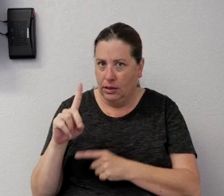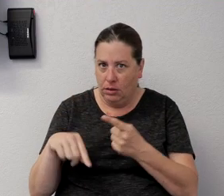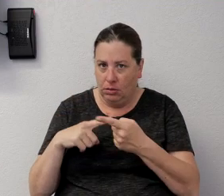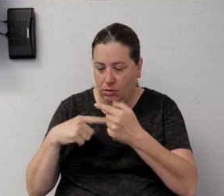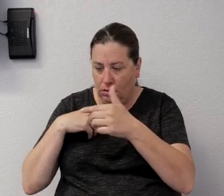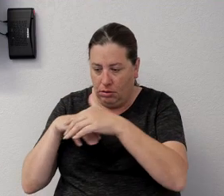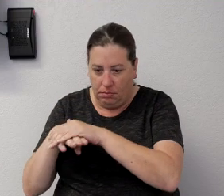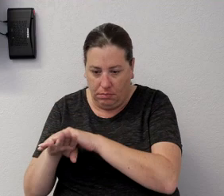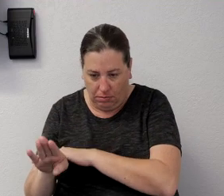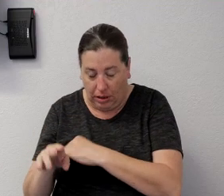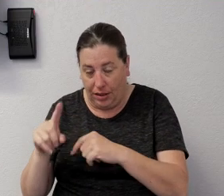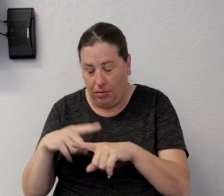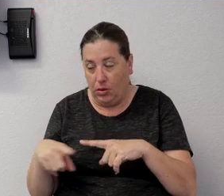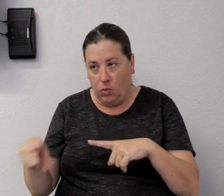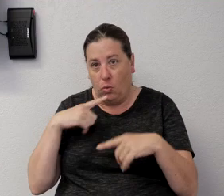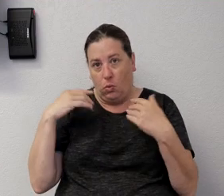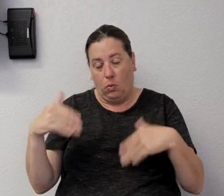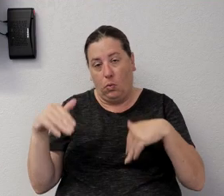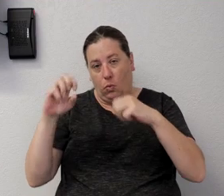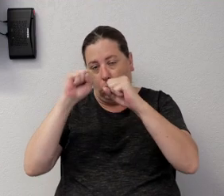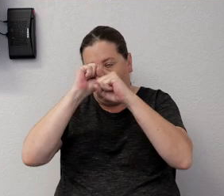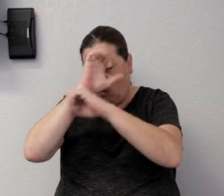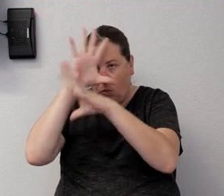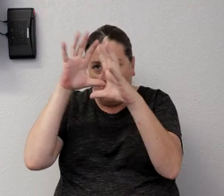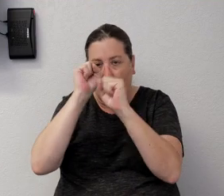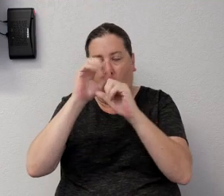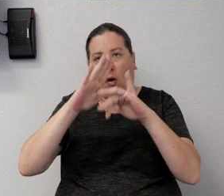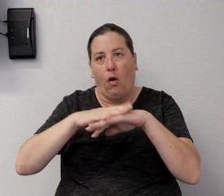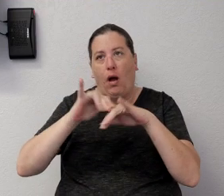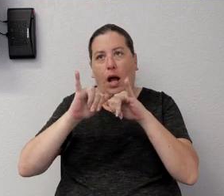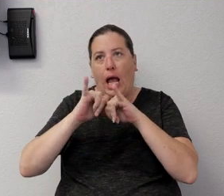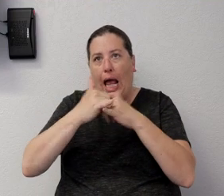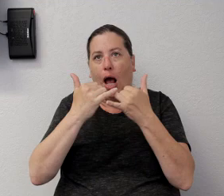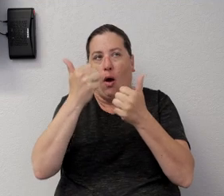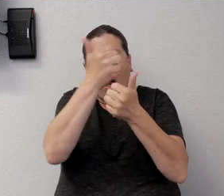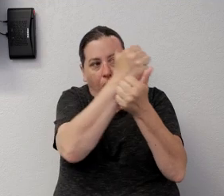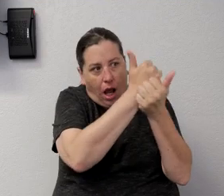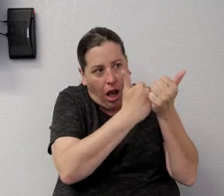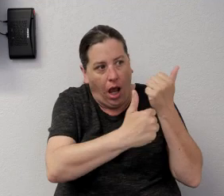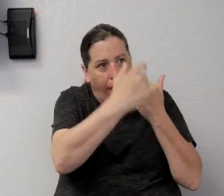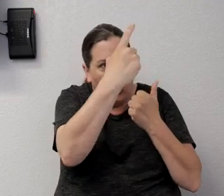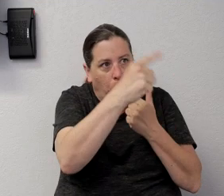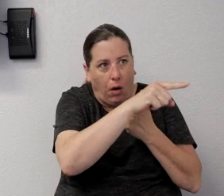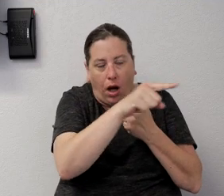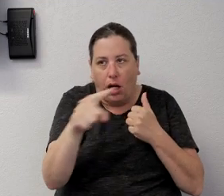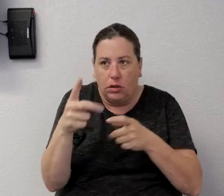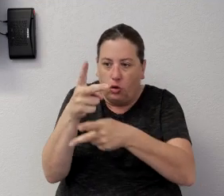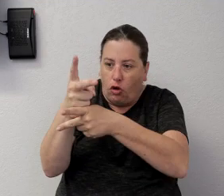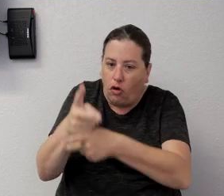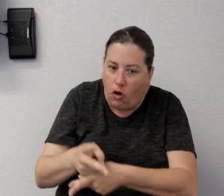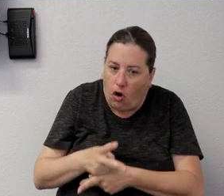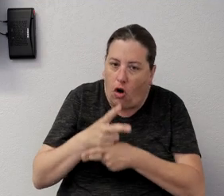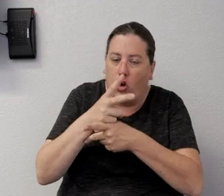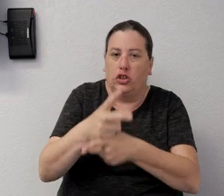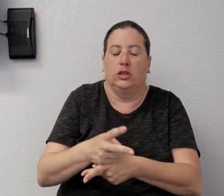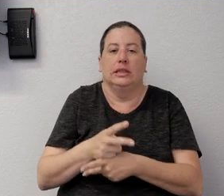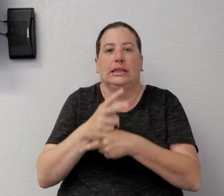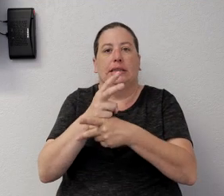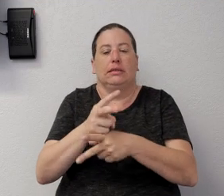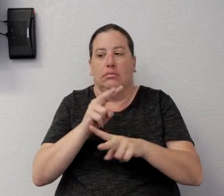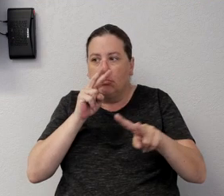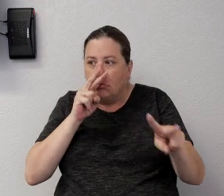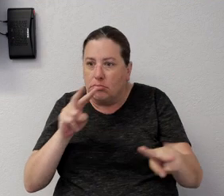just how everybody took such care, was so cautious to make certain they were always,